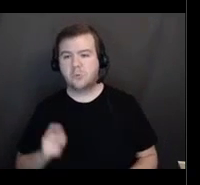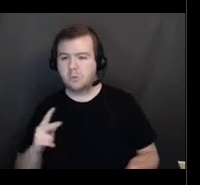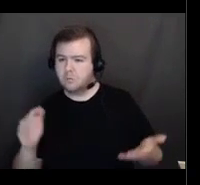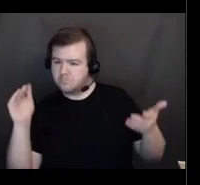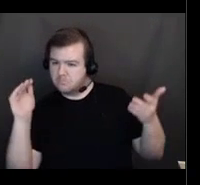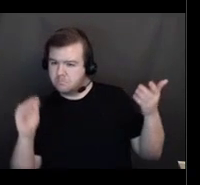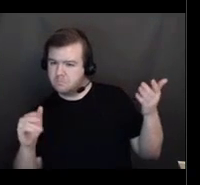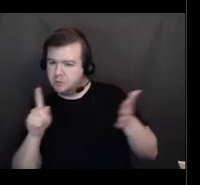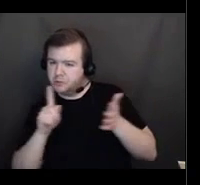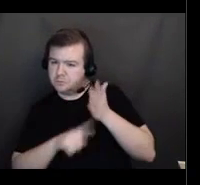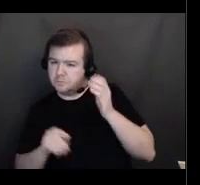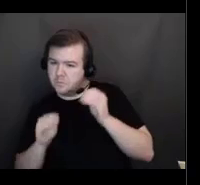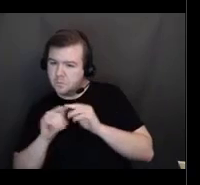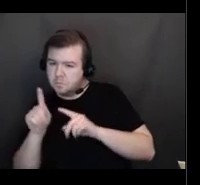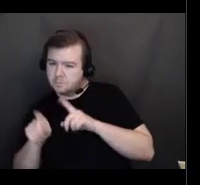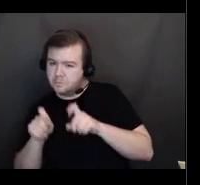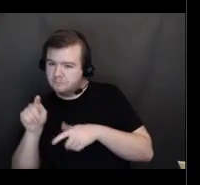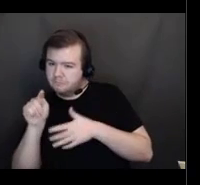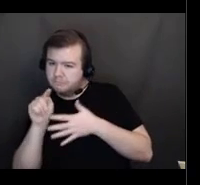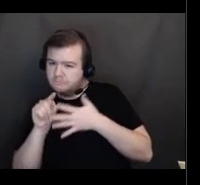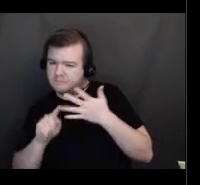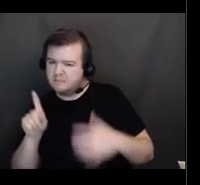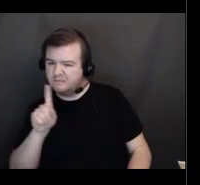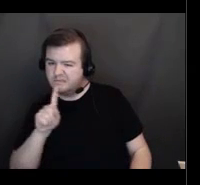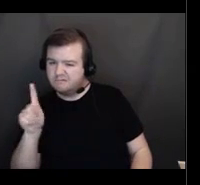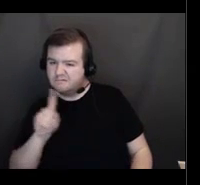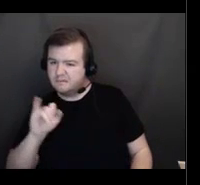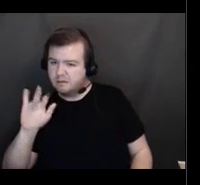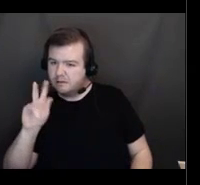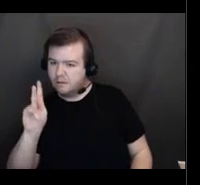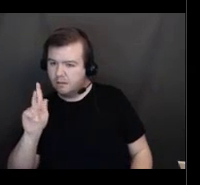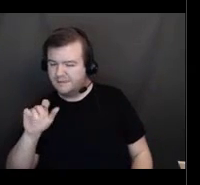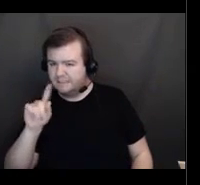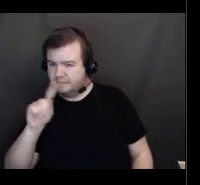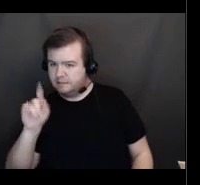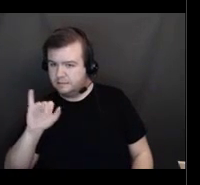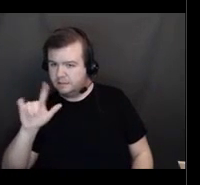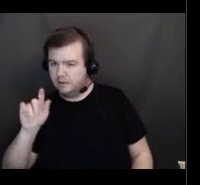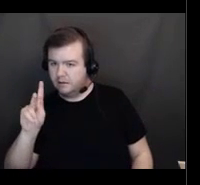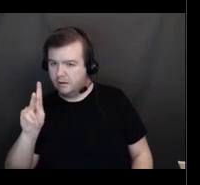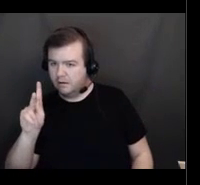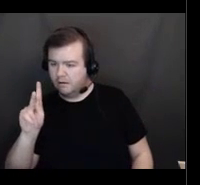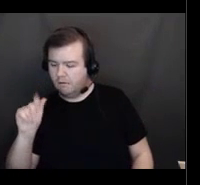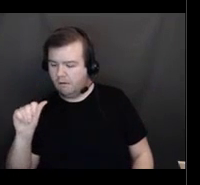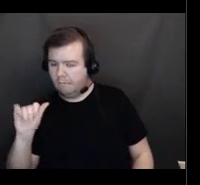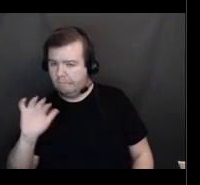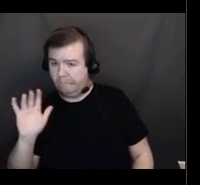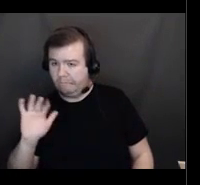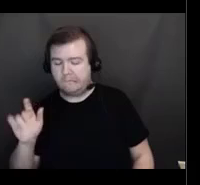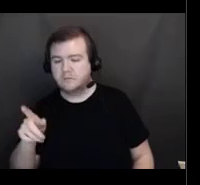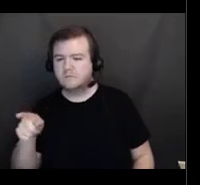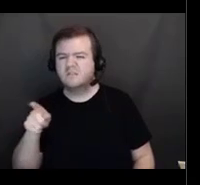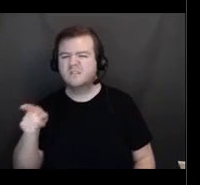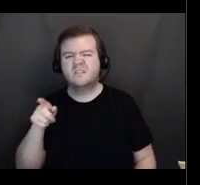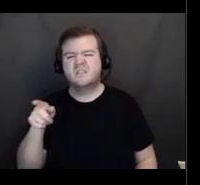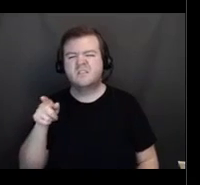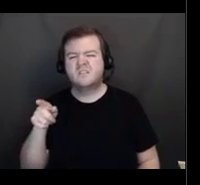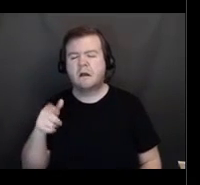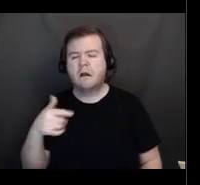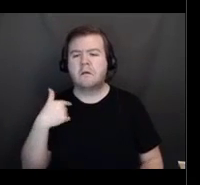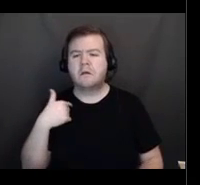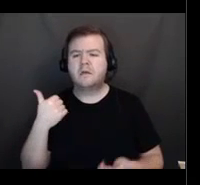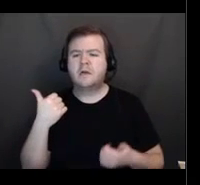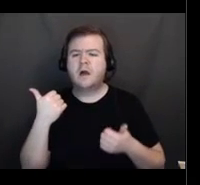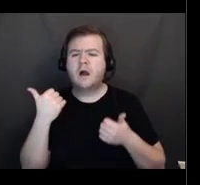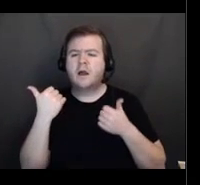Zilka has, I don't know if I'm seeing the whole question here though. It says, I tried and called VAM said